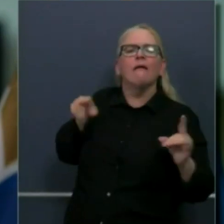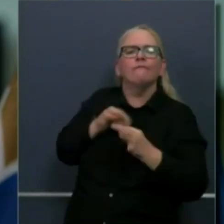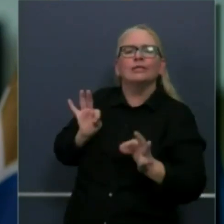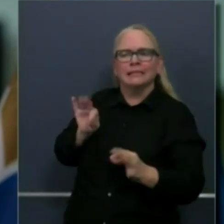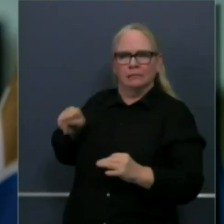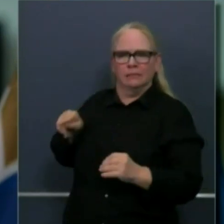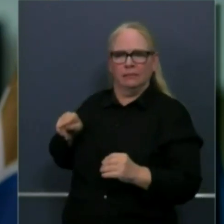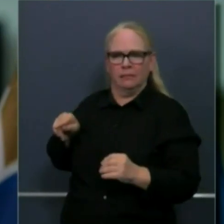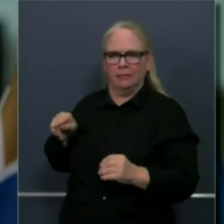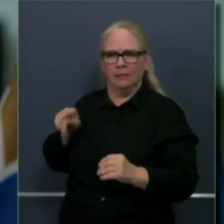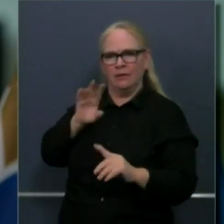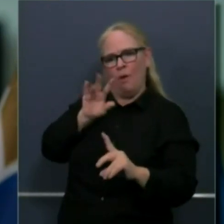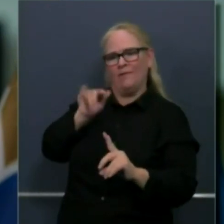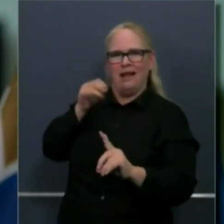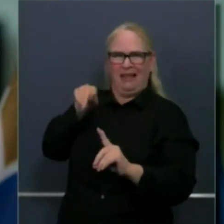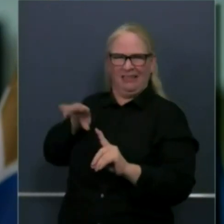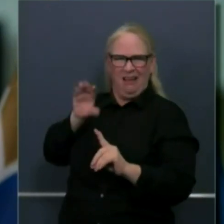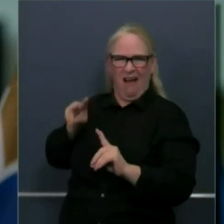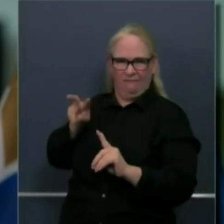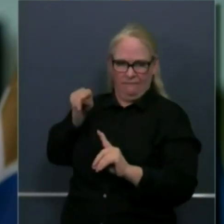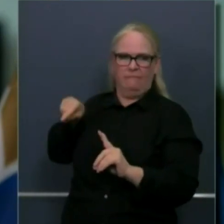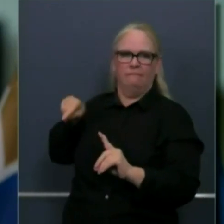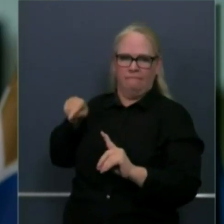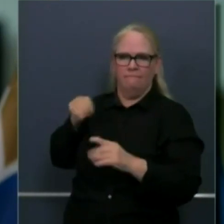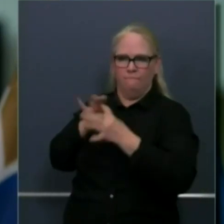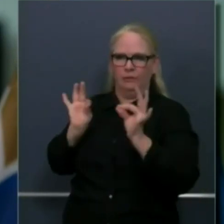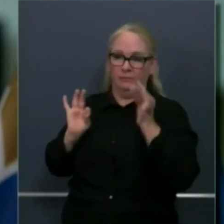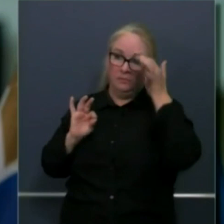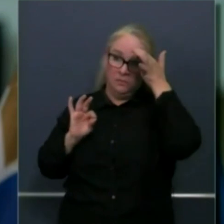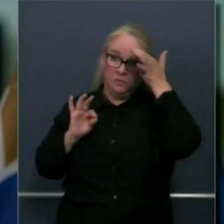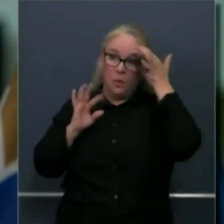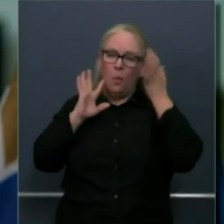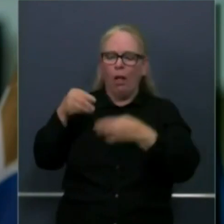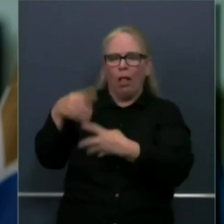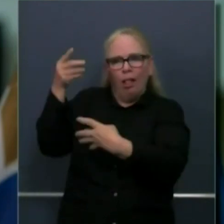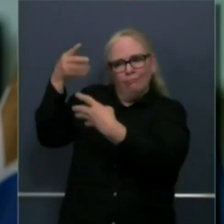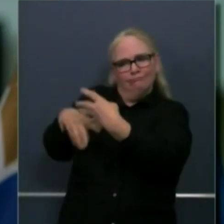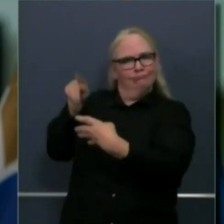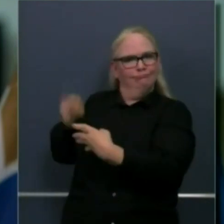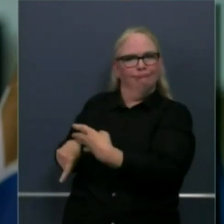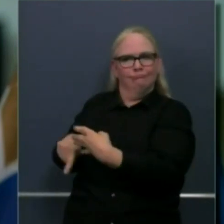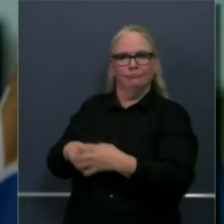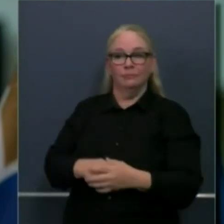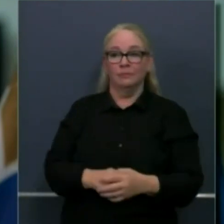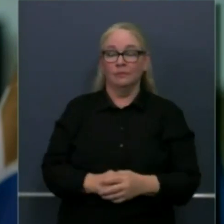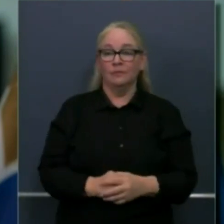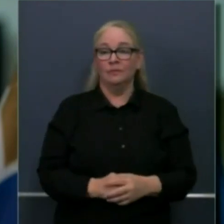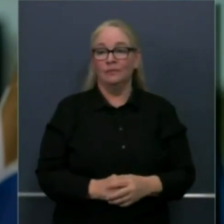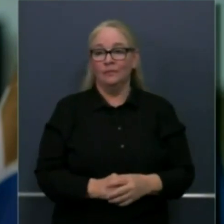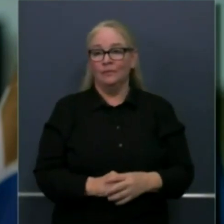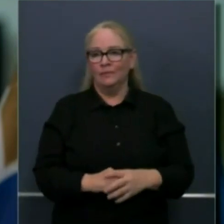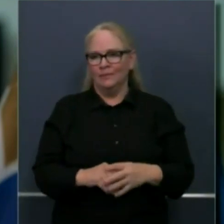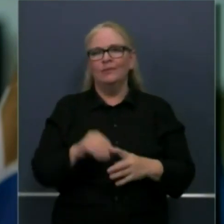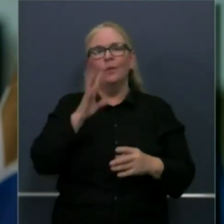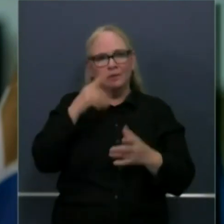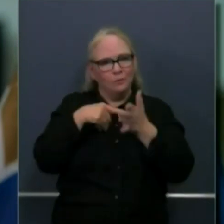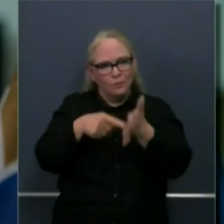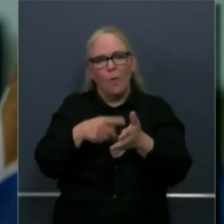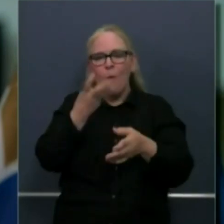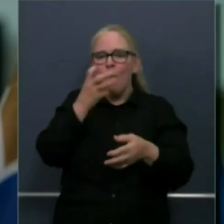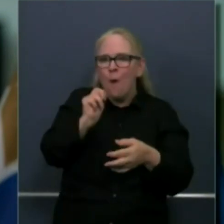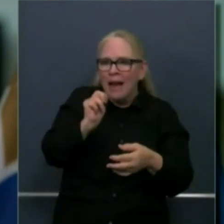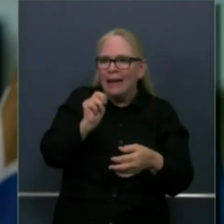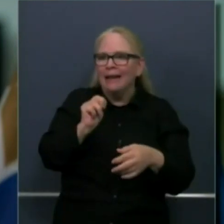that these new OptumServe sites come up we'll put them out quickly in these roaming sites we'll let those will provide